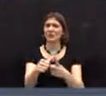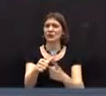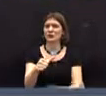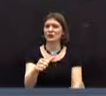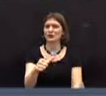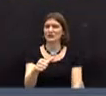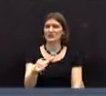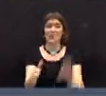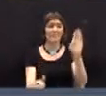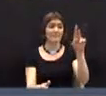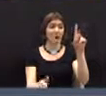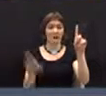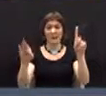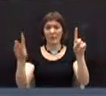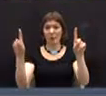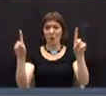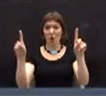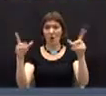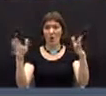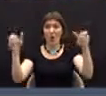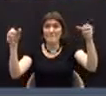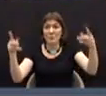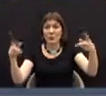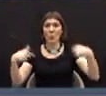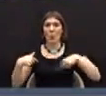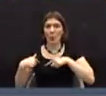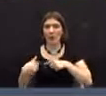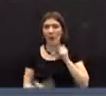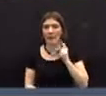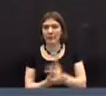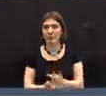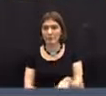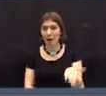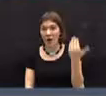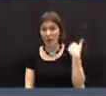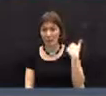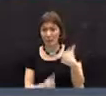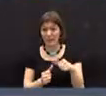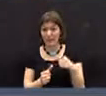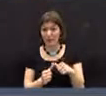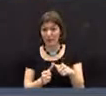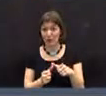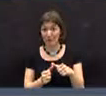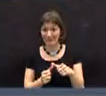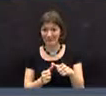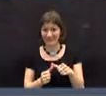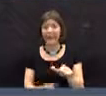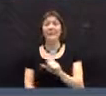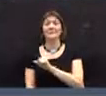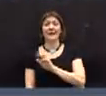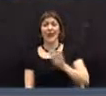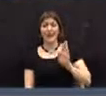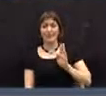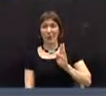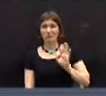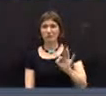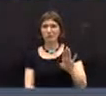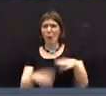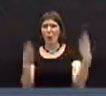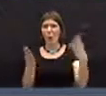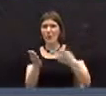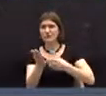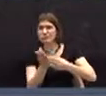Both bonds have actually been approved by this body at one point. The select board has been very honest,